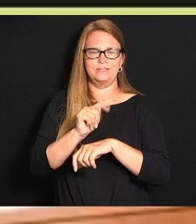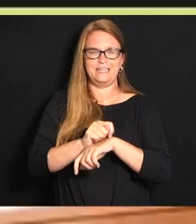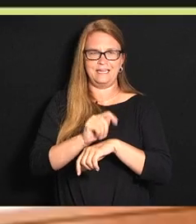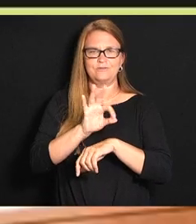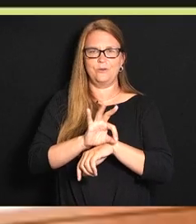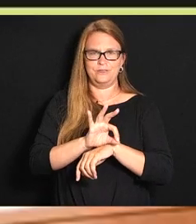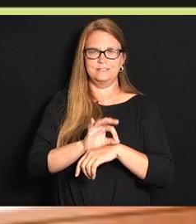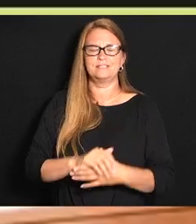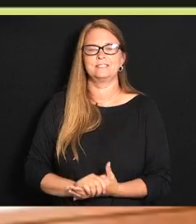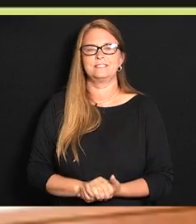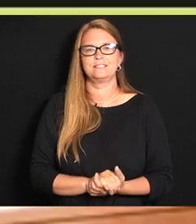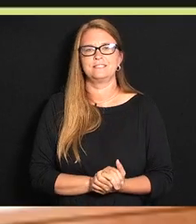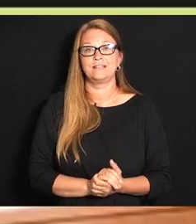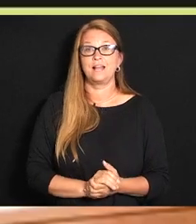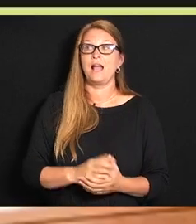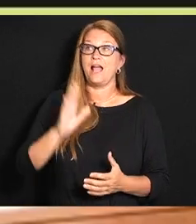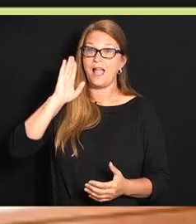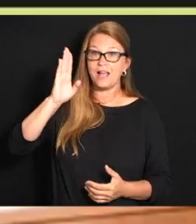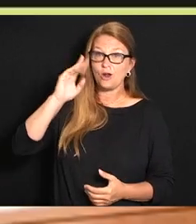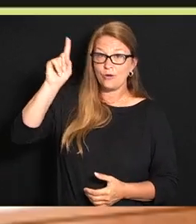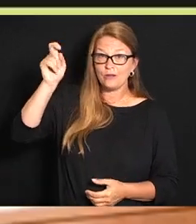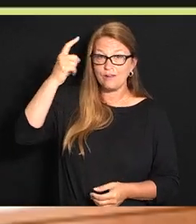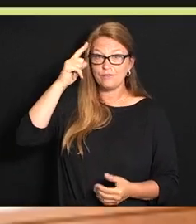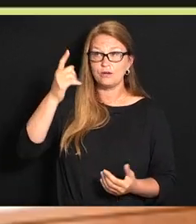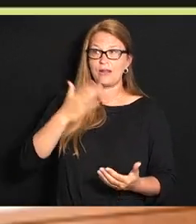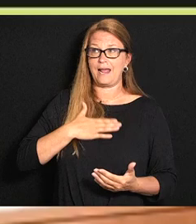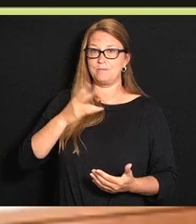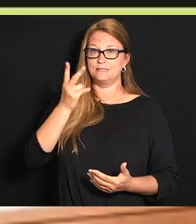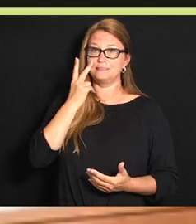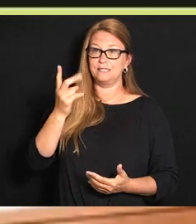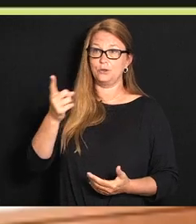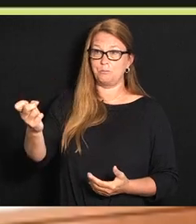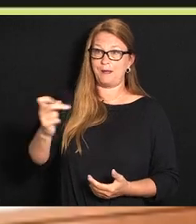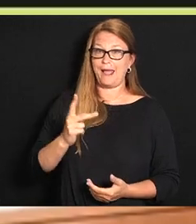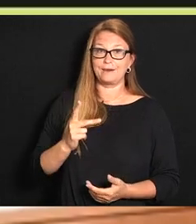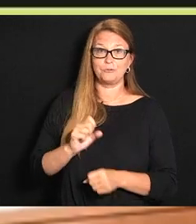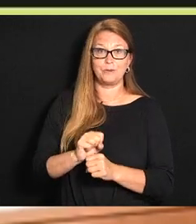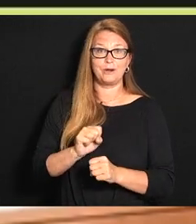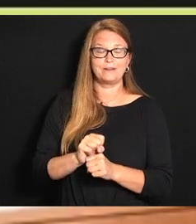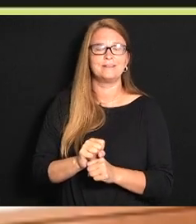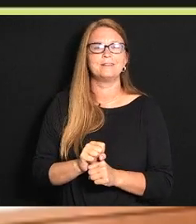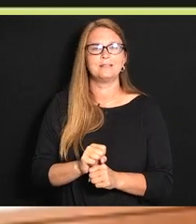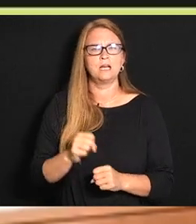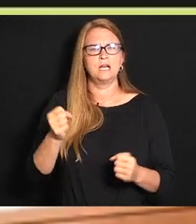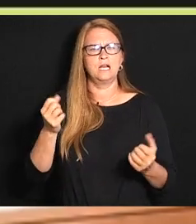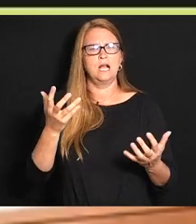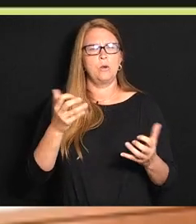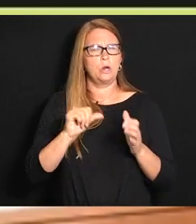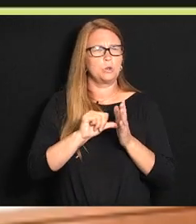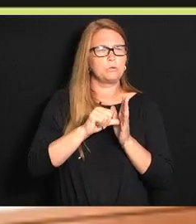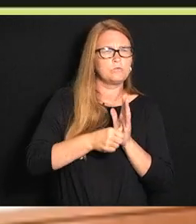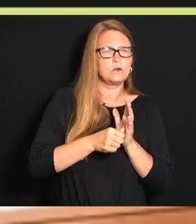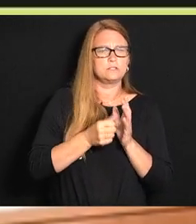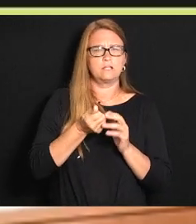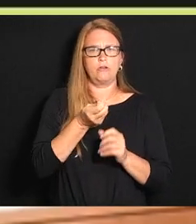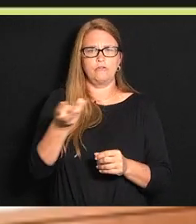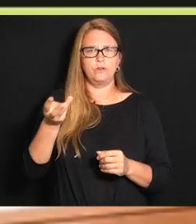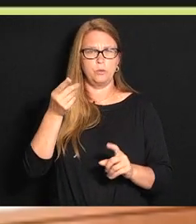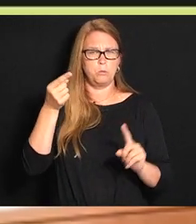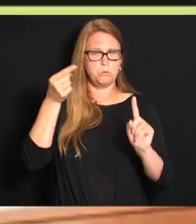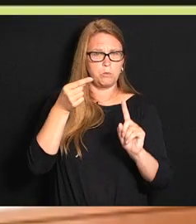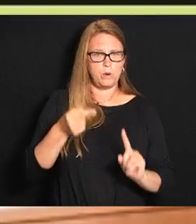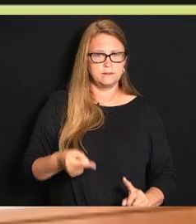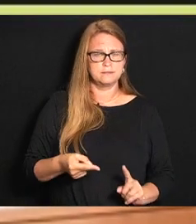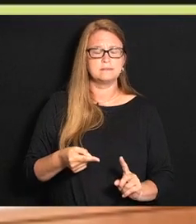and Governor it's good to see you back and feeling better. I'd just like to reinforce some points that the governor and Dr. Marsh made with